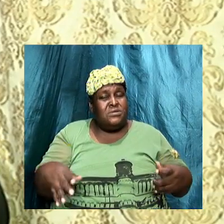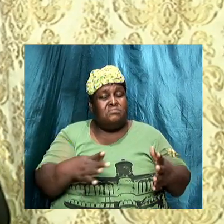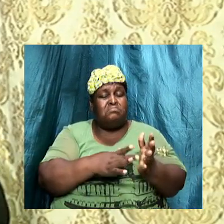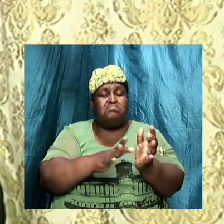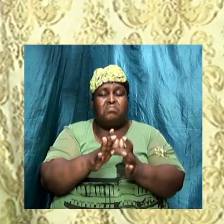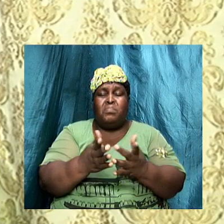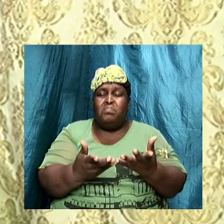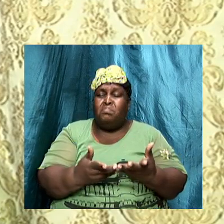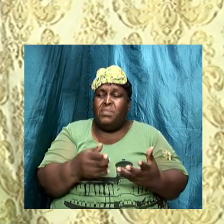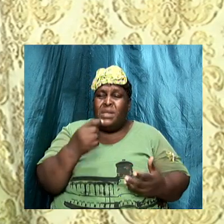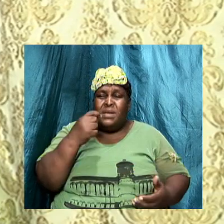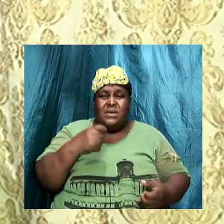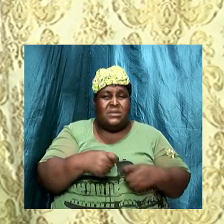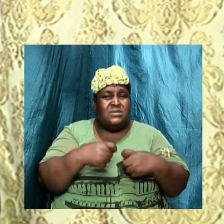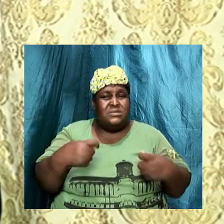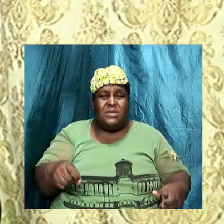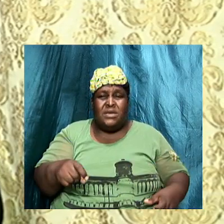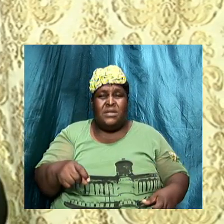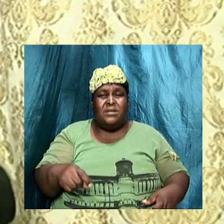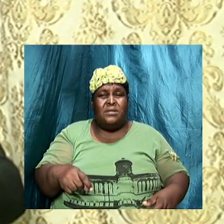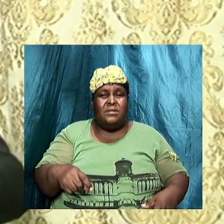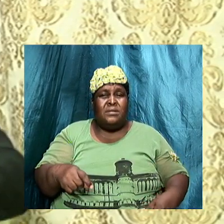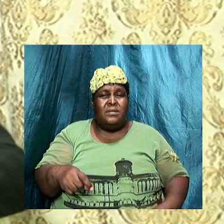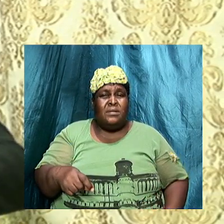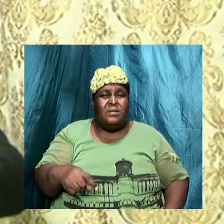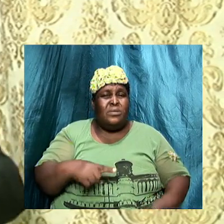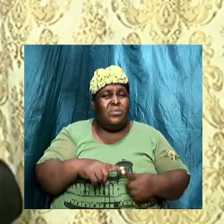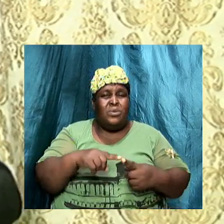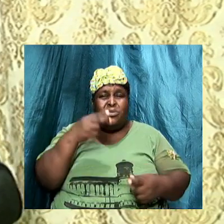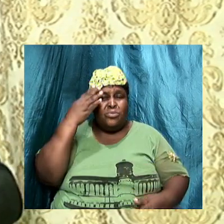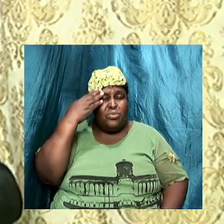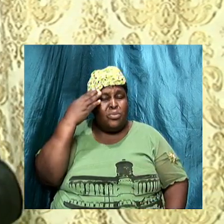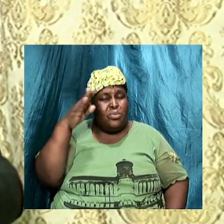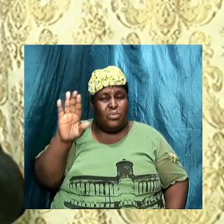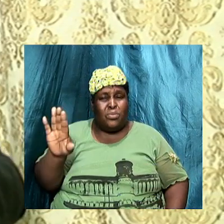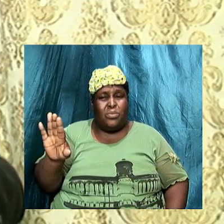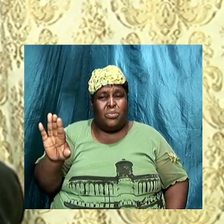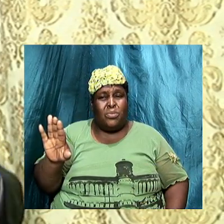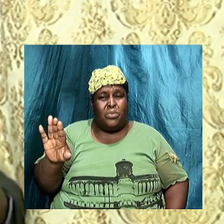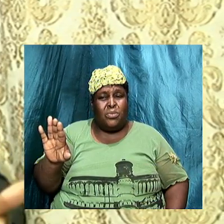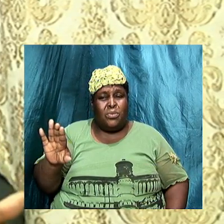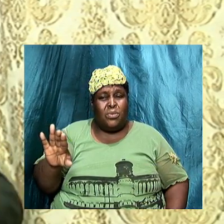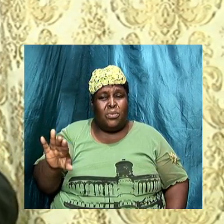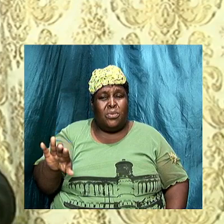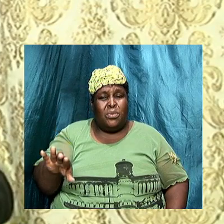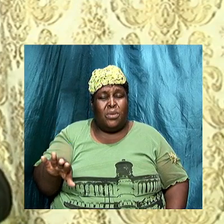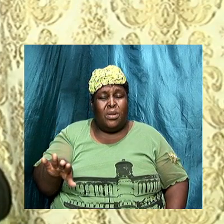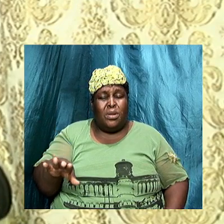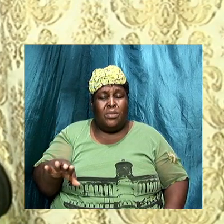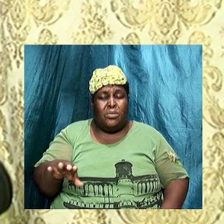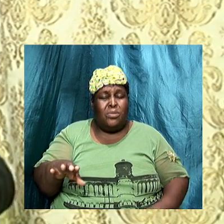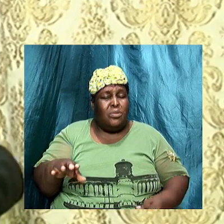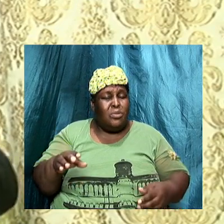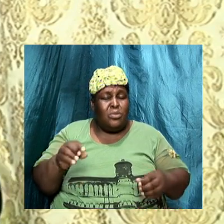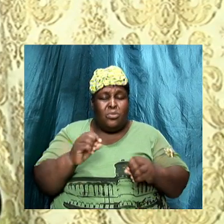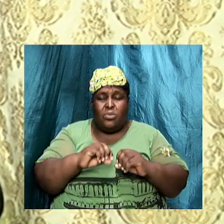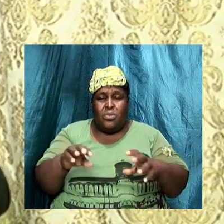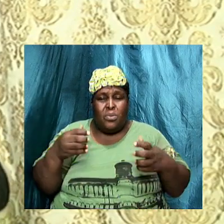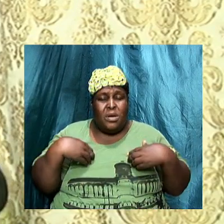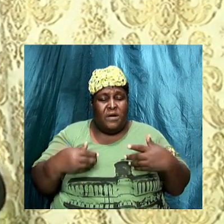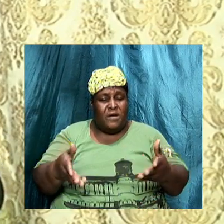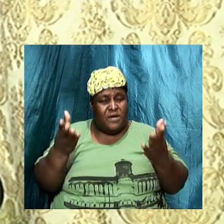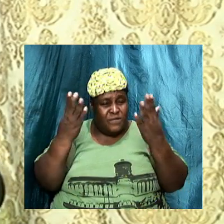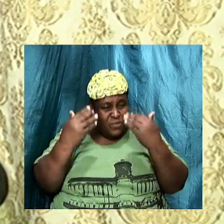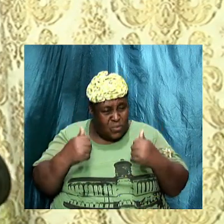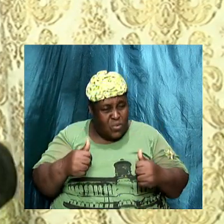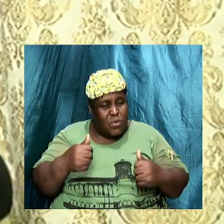says we sin when we think it not. But we don't want to come before God with anything repetitive. And we do it today,